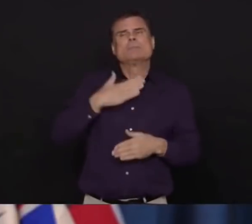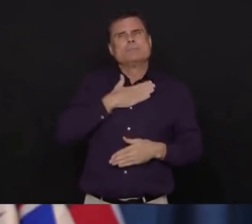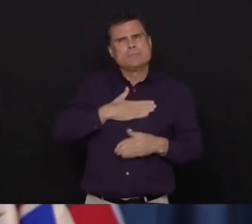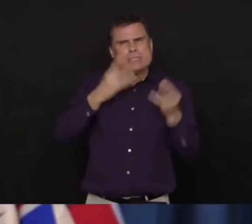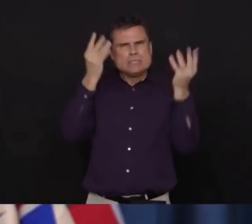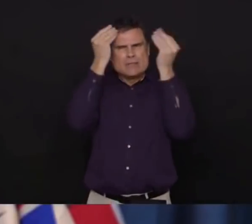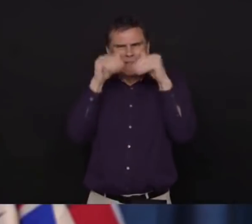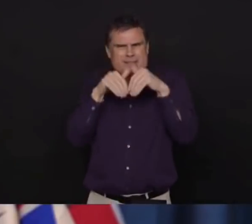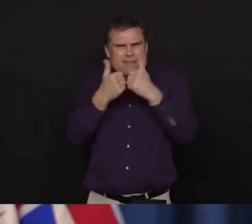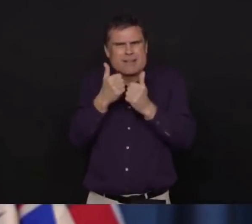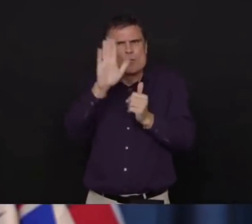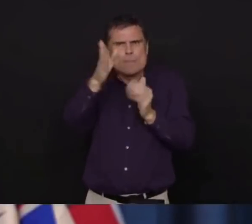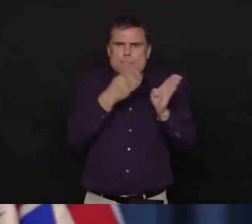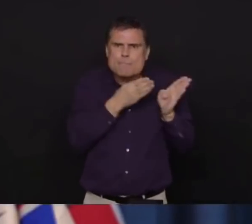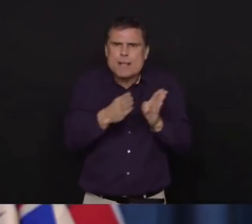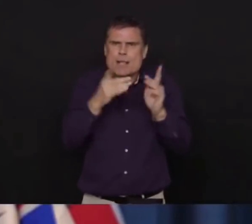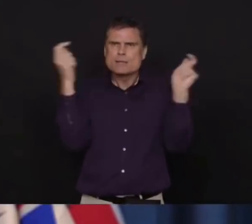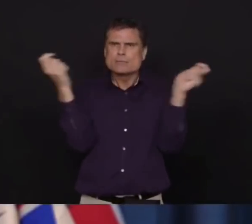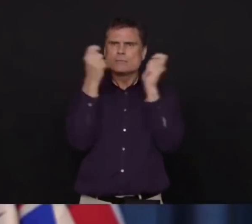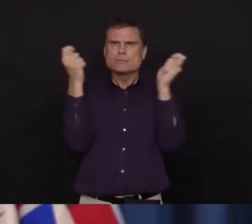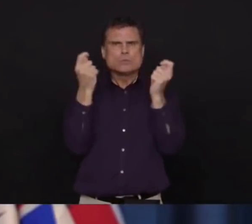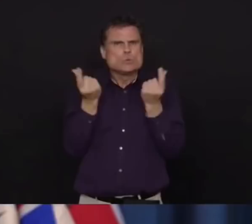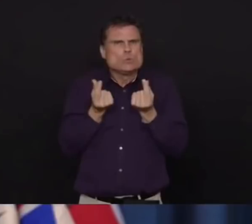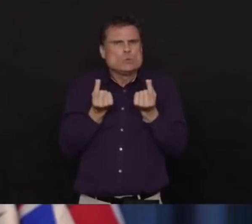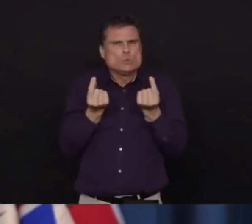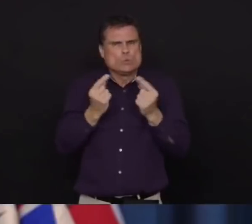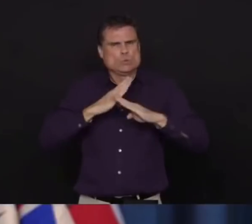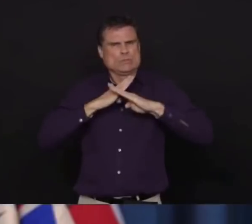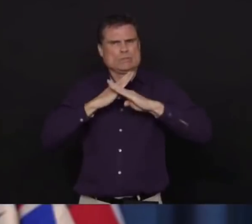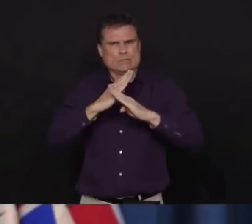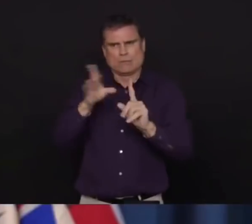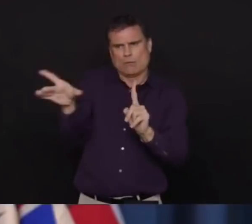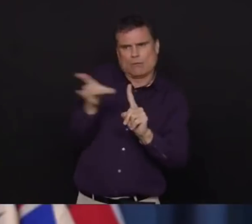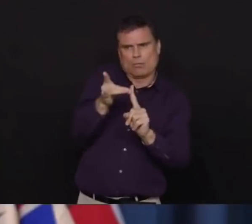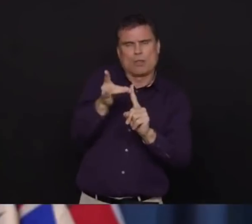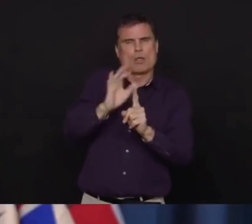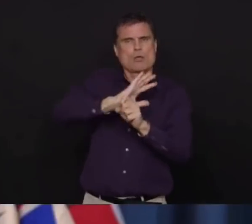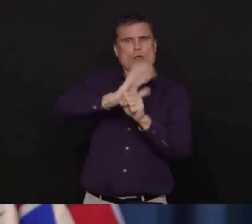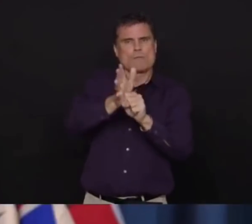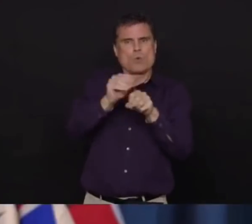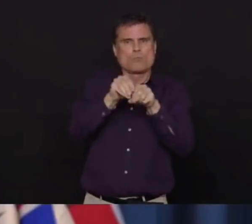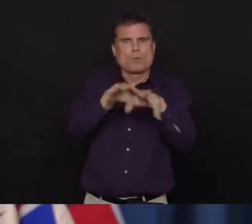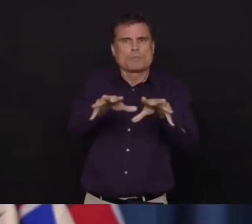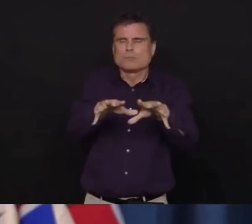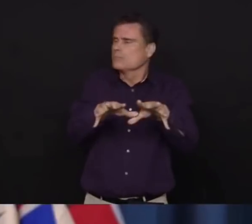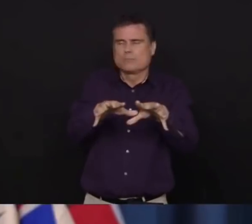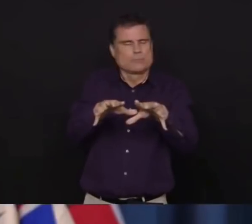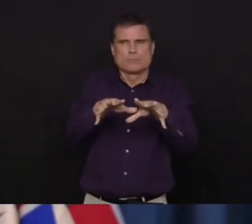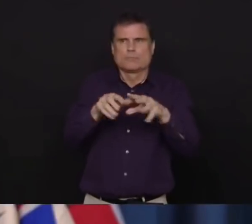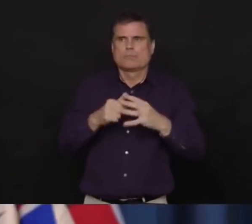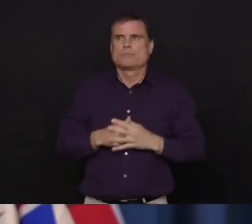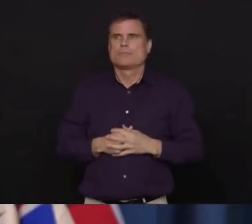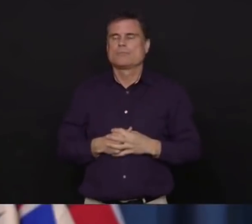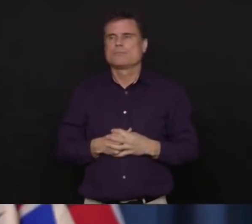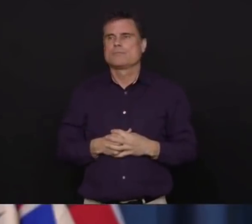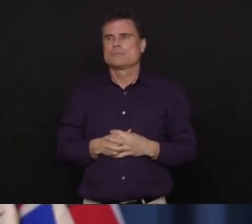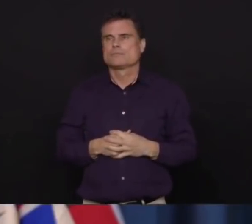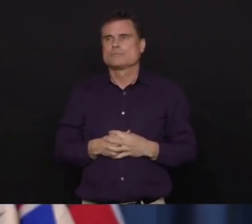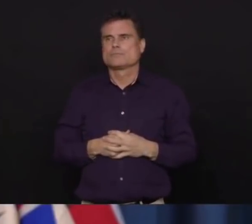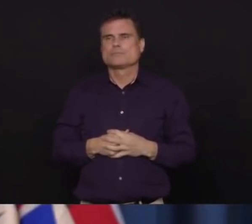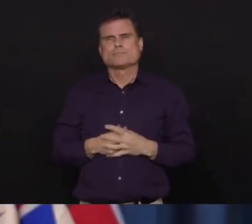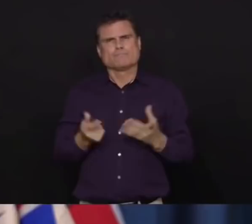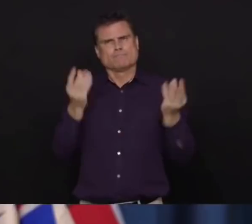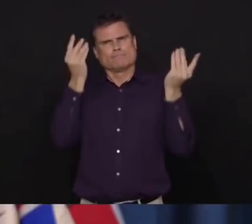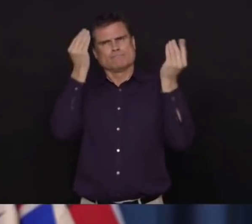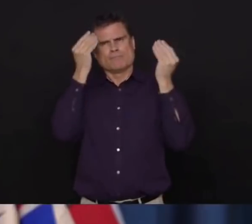supporting elders and seniors in their community to make sure that they can safely participate virtually in many cases in